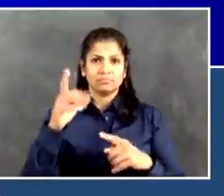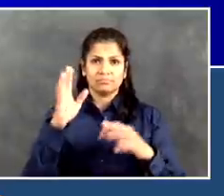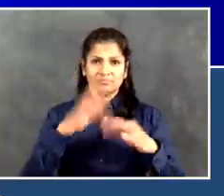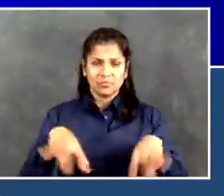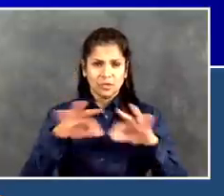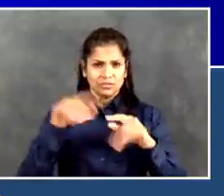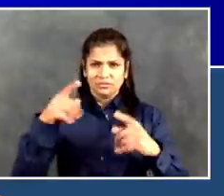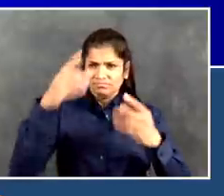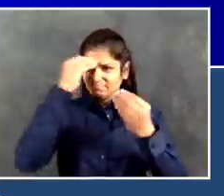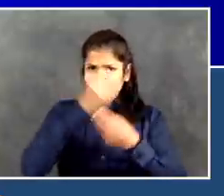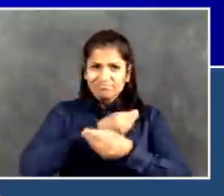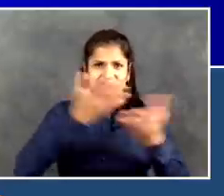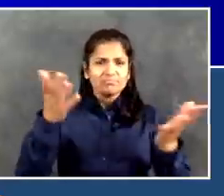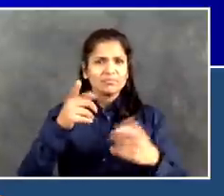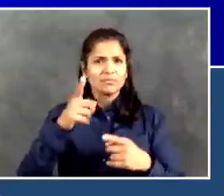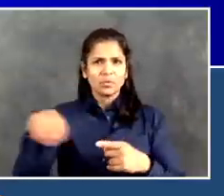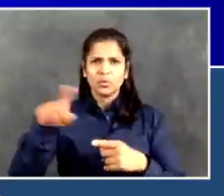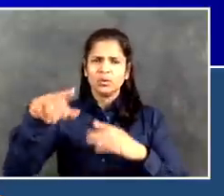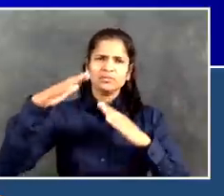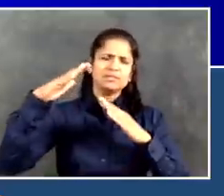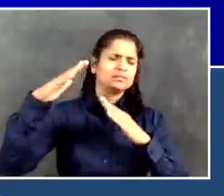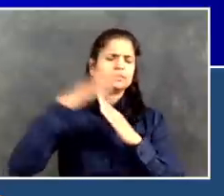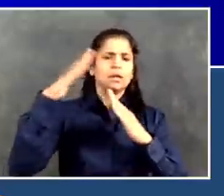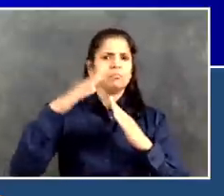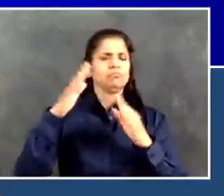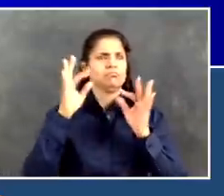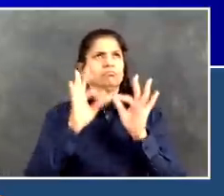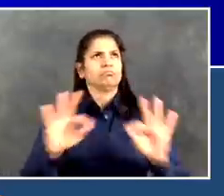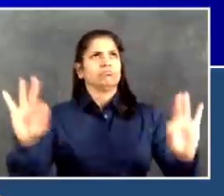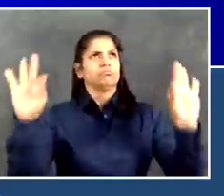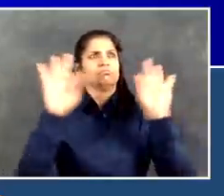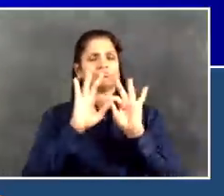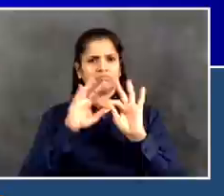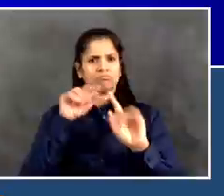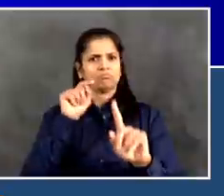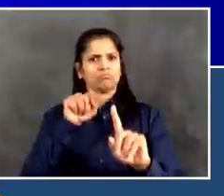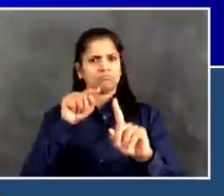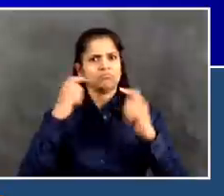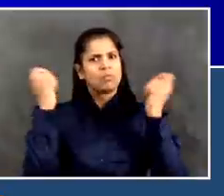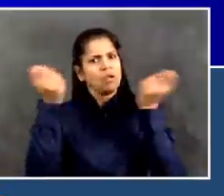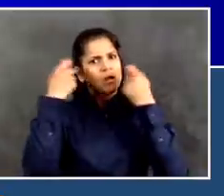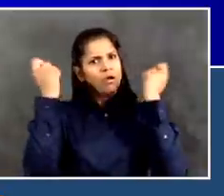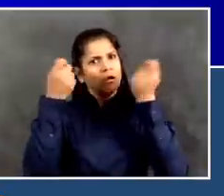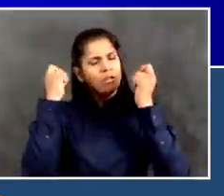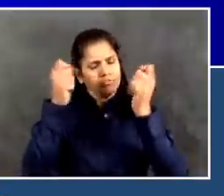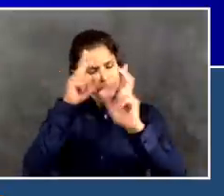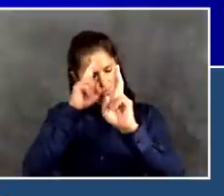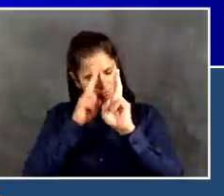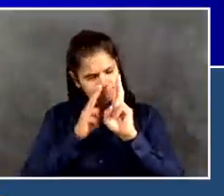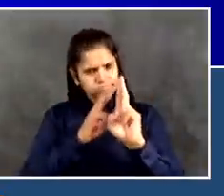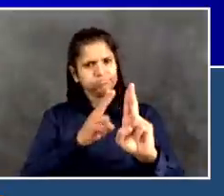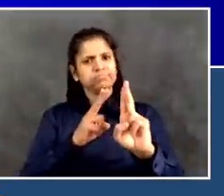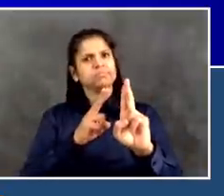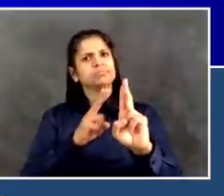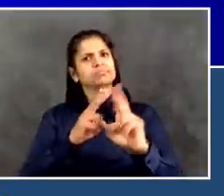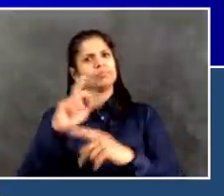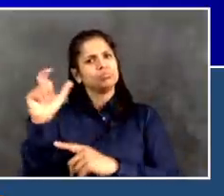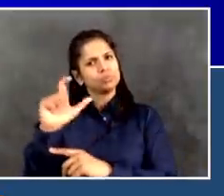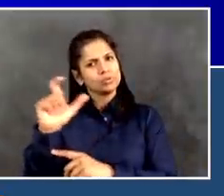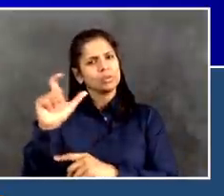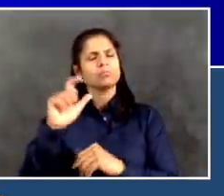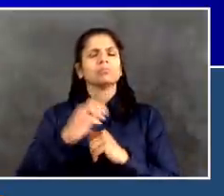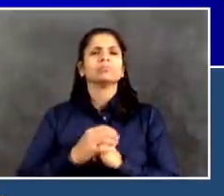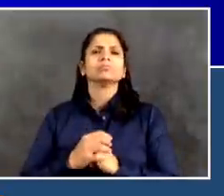And I want to say to all of our Muslim brothers and sisters, you have been going through so much, as we all